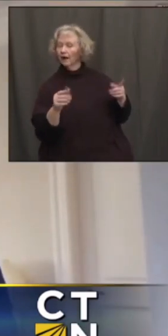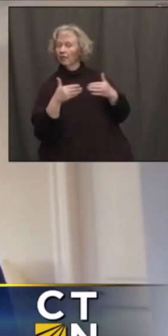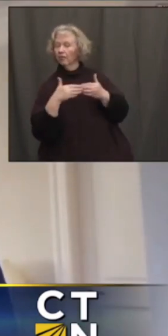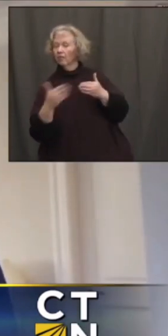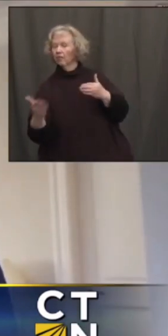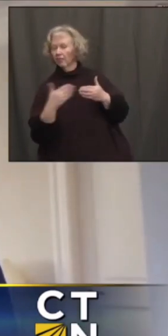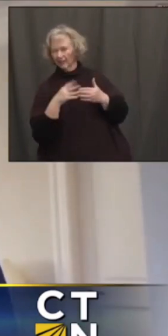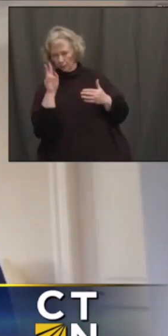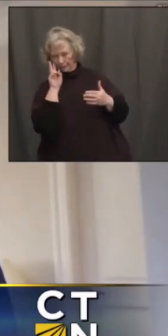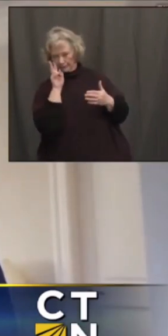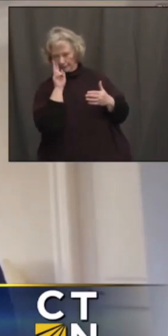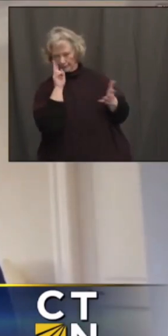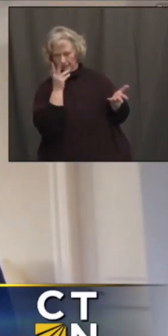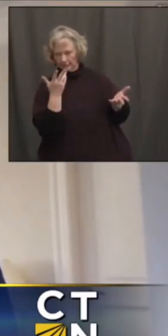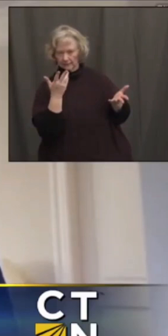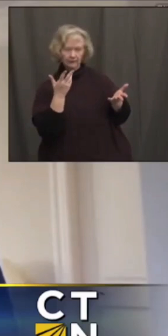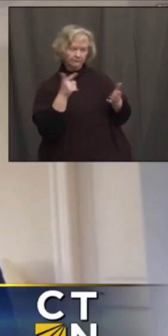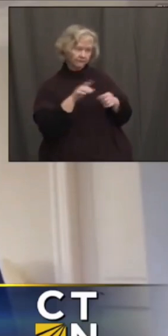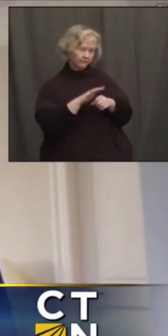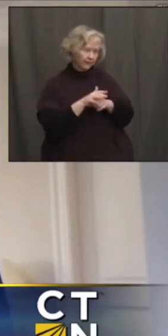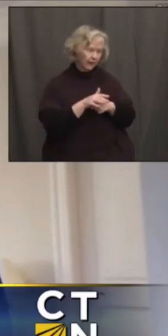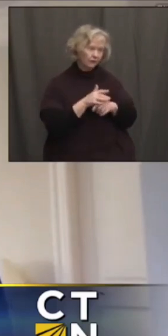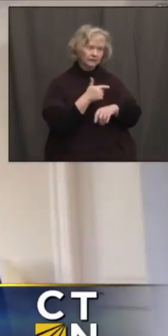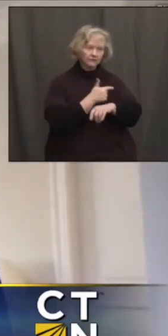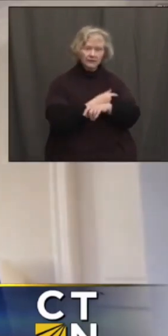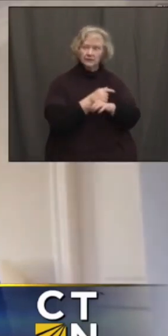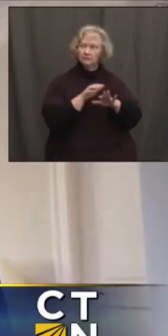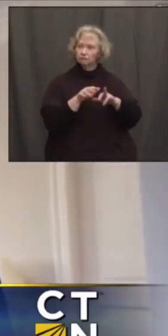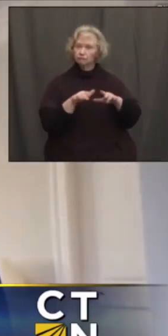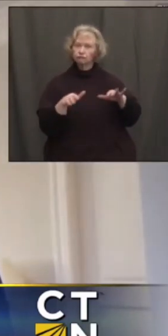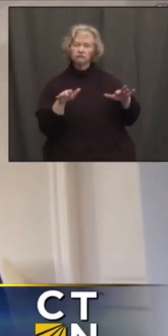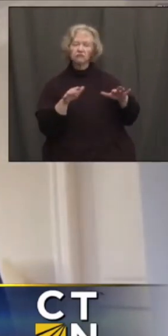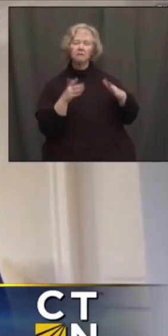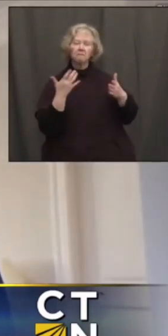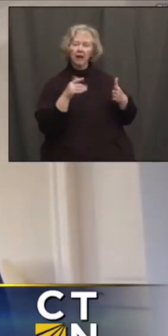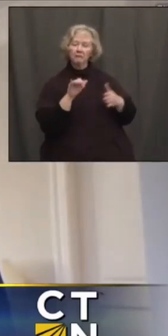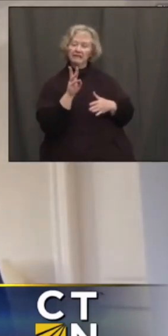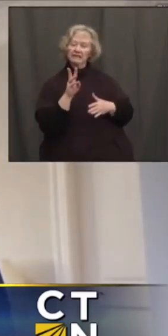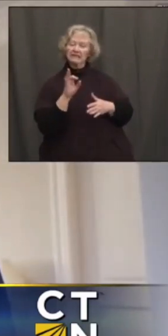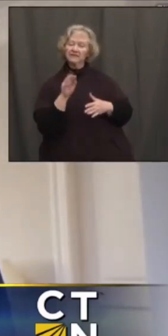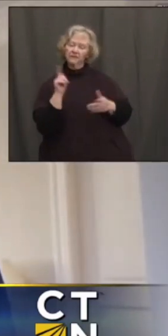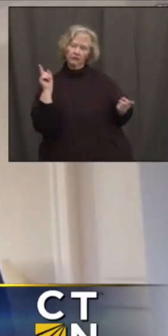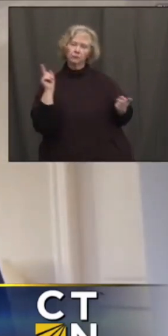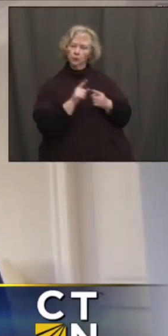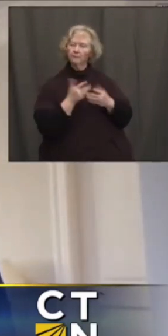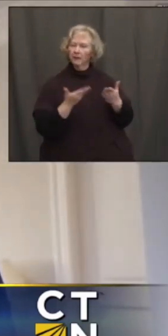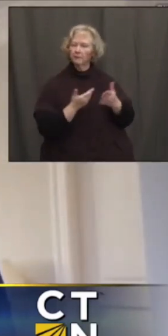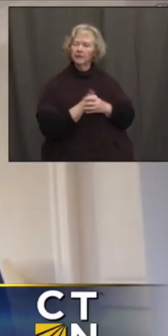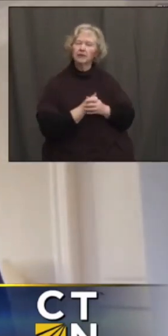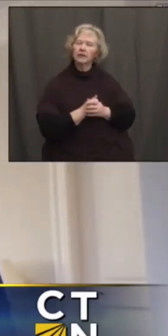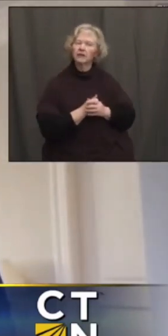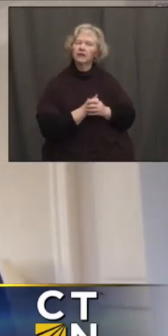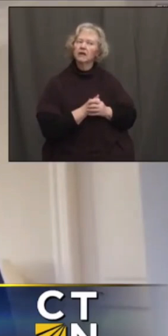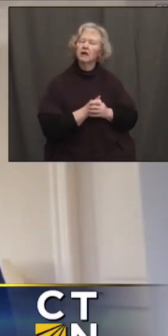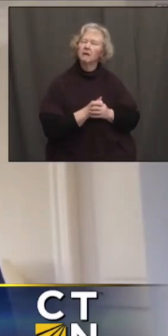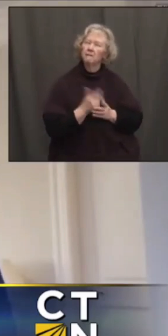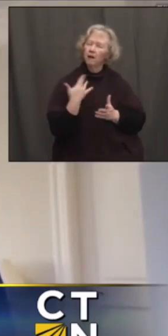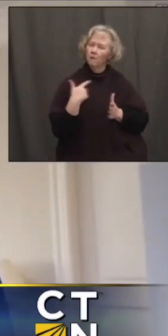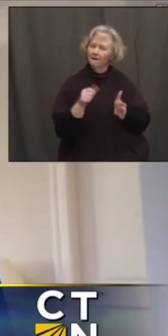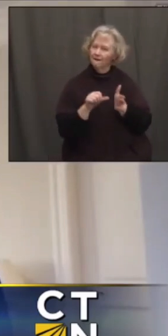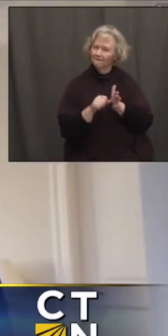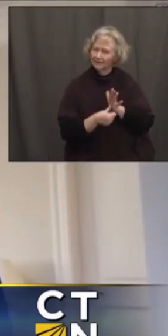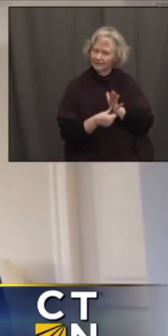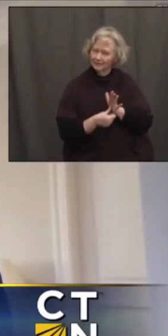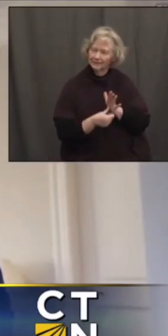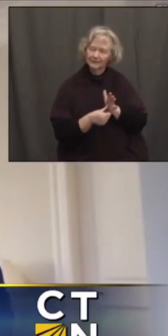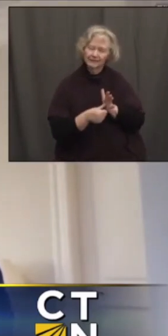monitor where we are as it relates to the virus and vaccine and see if that six feet can be changed and limited. But I would underscore the point I